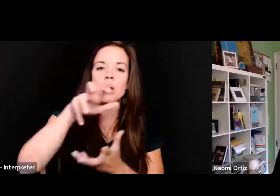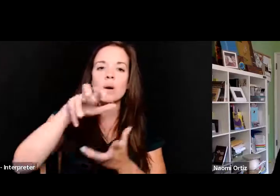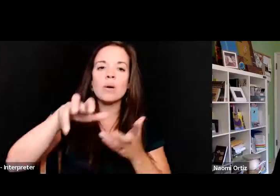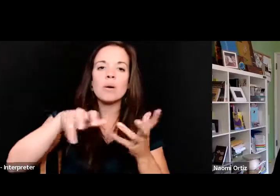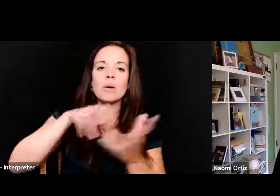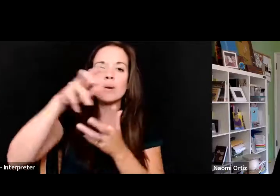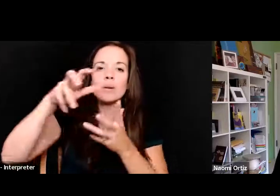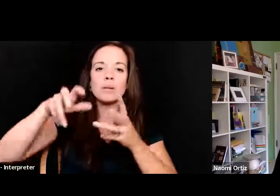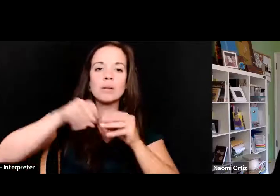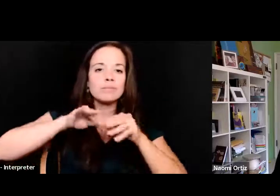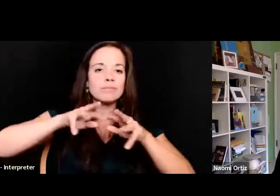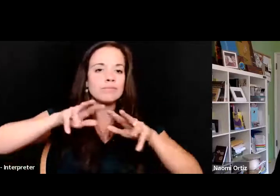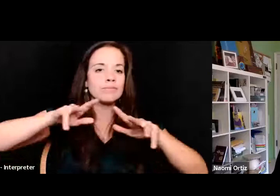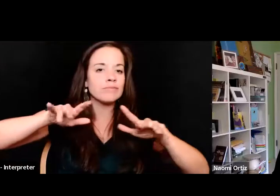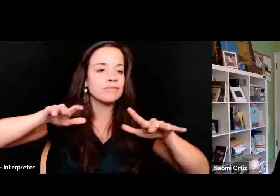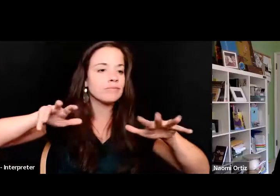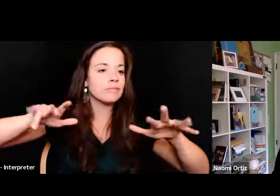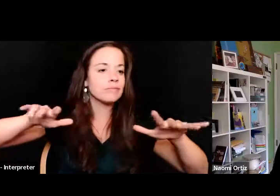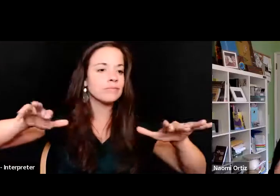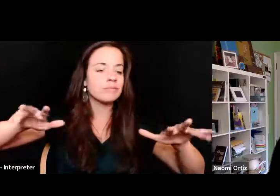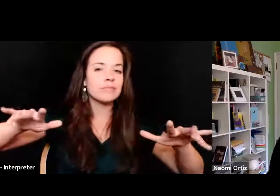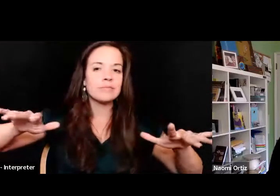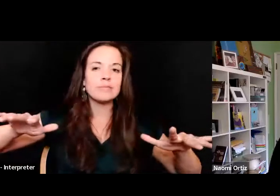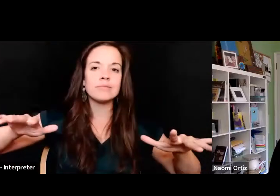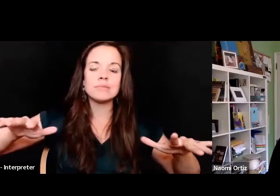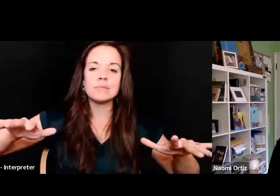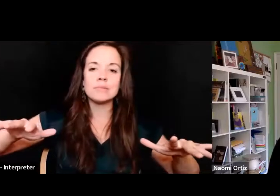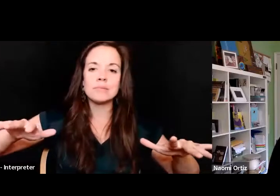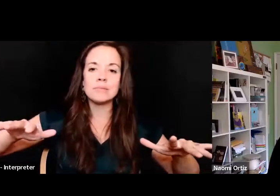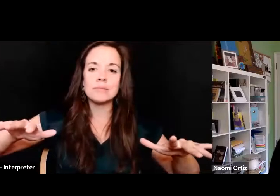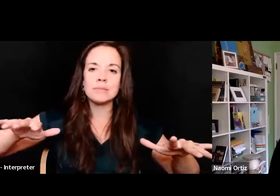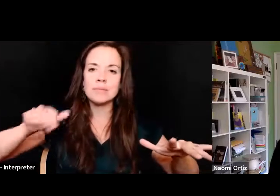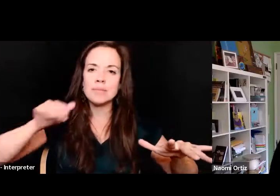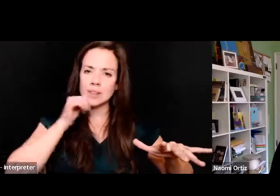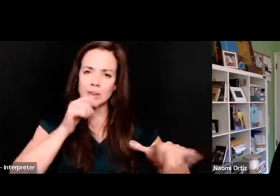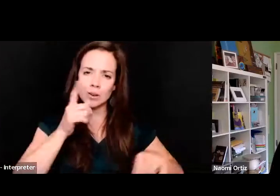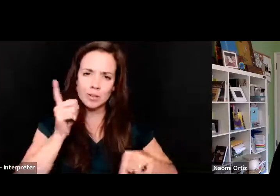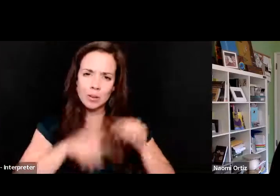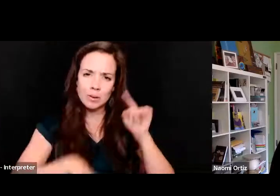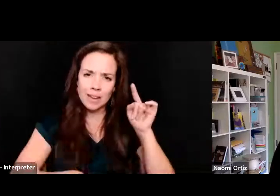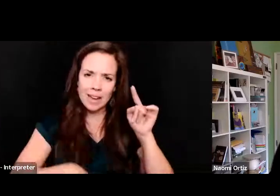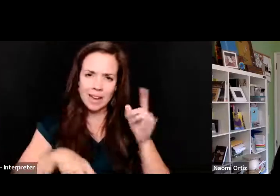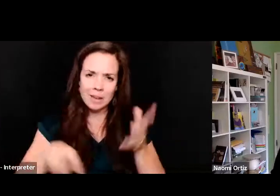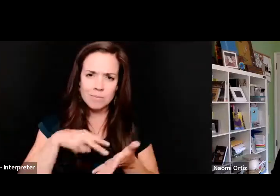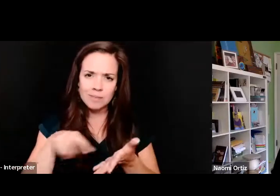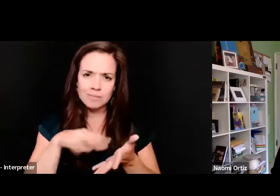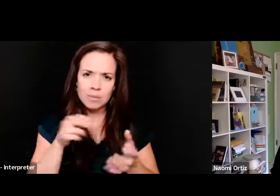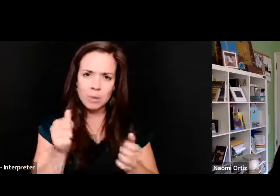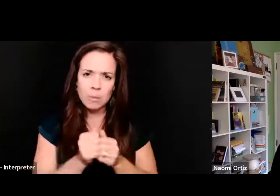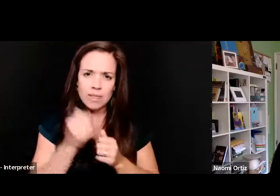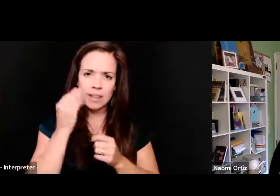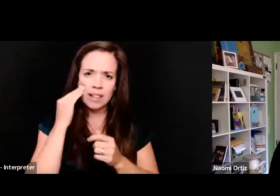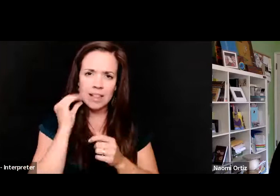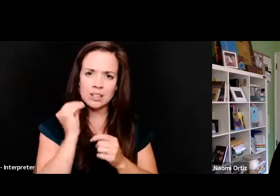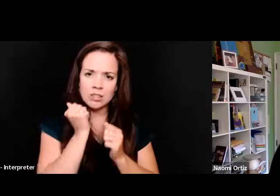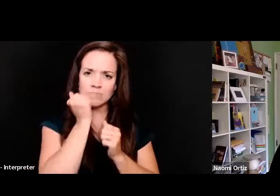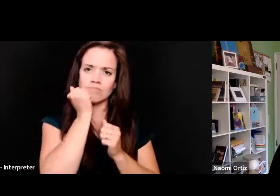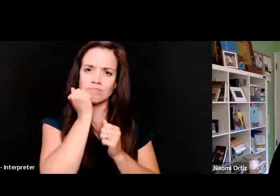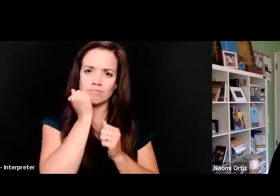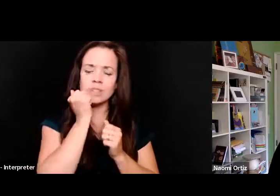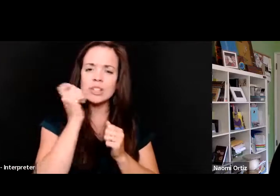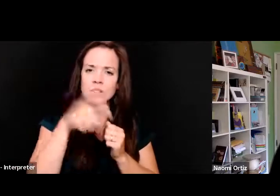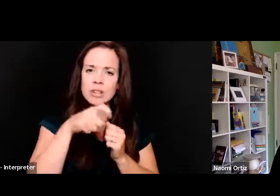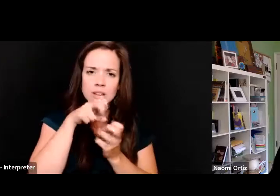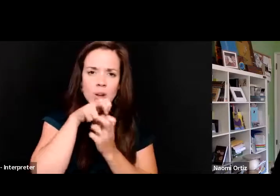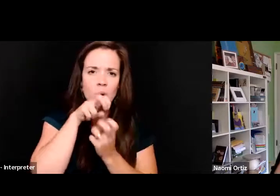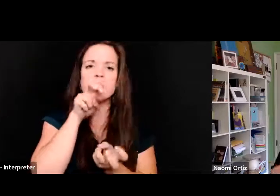from bundle lit. Girl, you can't pound the floor with a clenched jaw. You gotta open that mouth